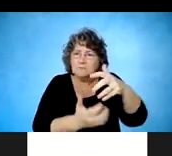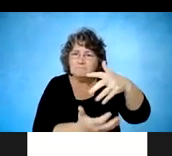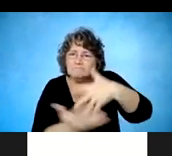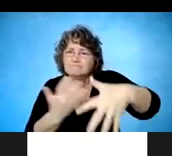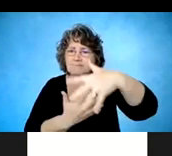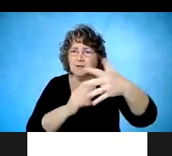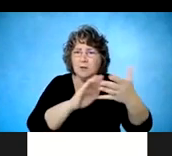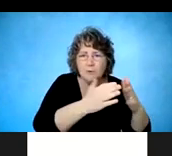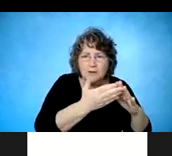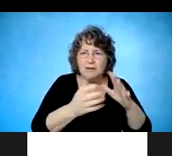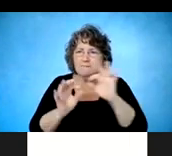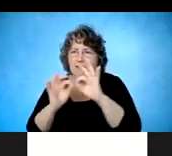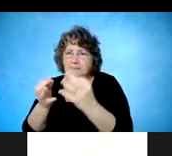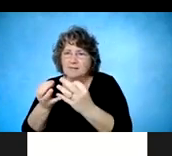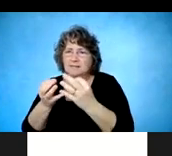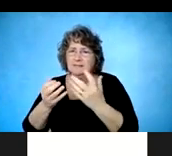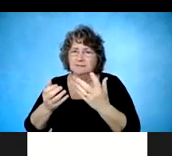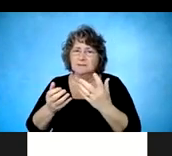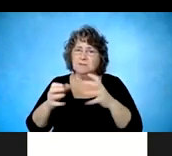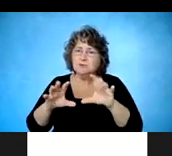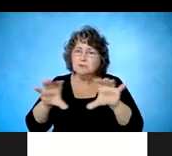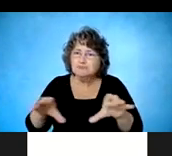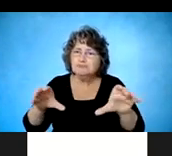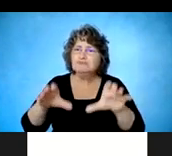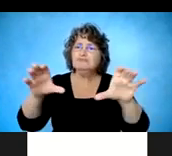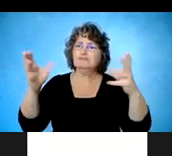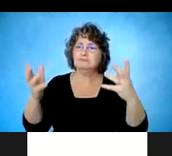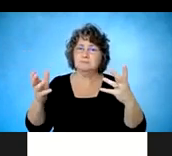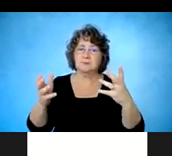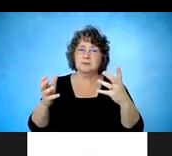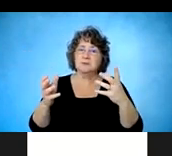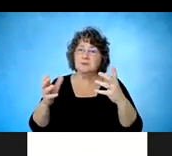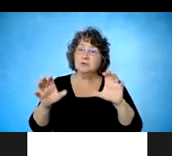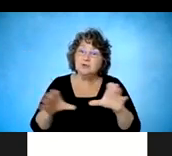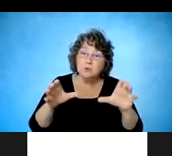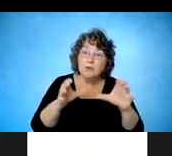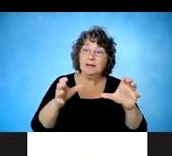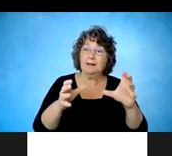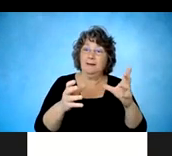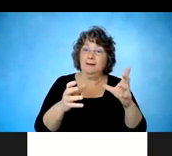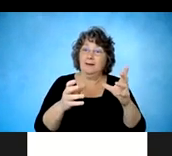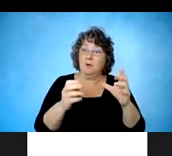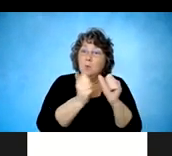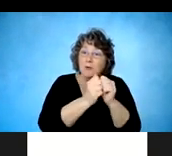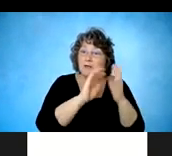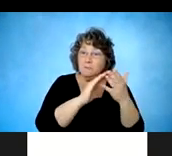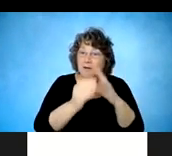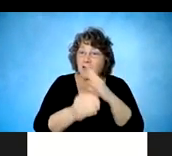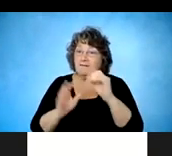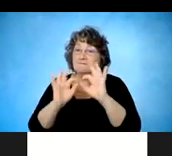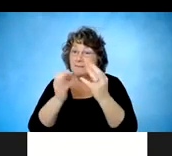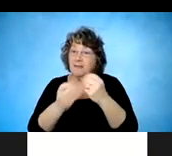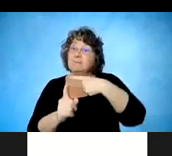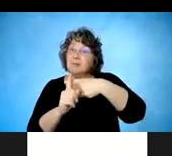most important also for this audience, vocational activities as well. Because we all know how important work is